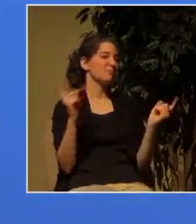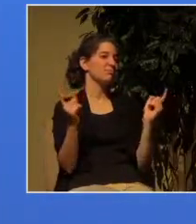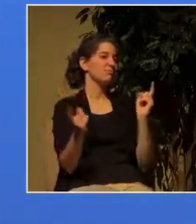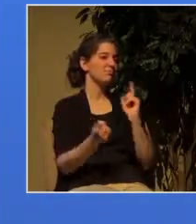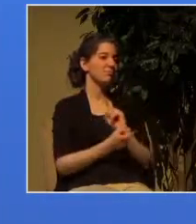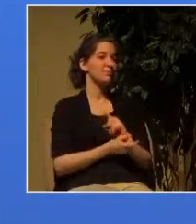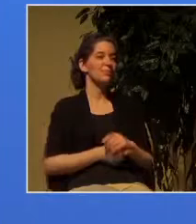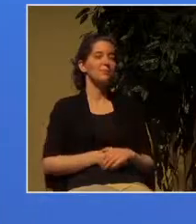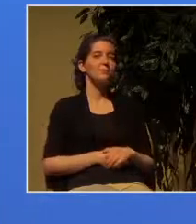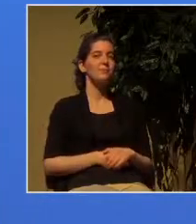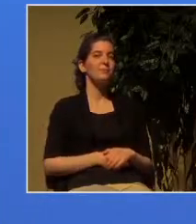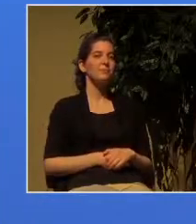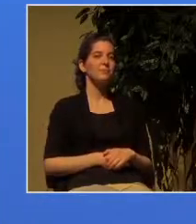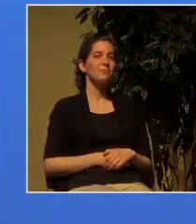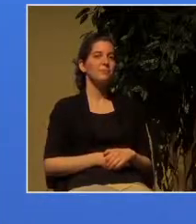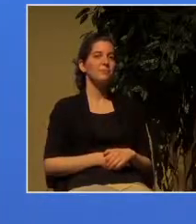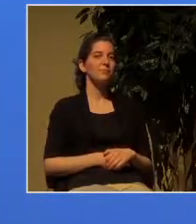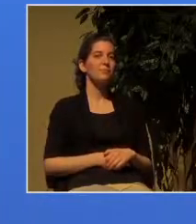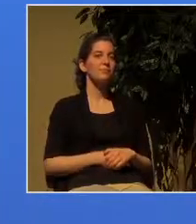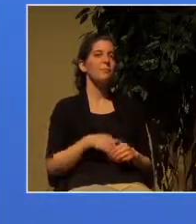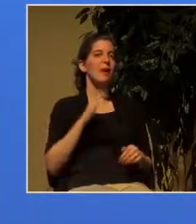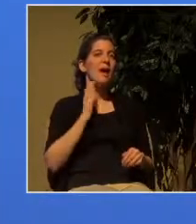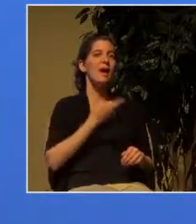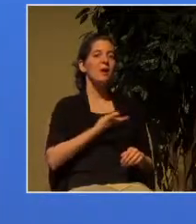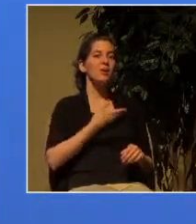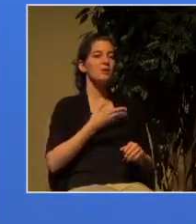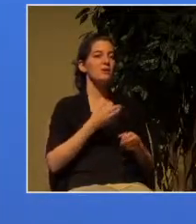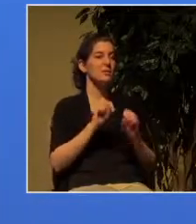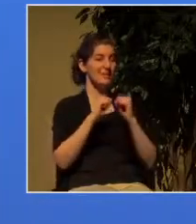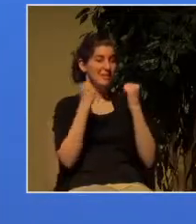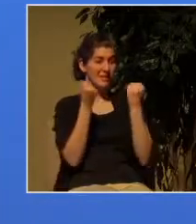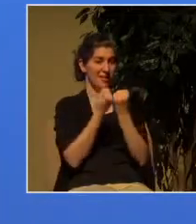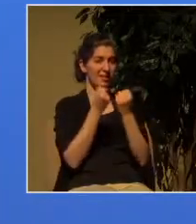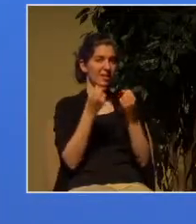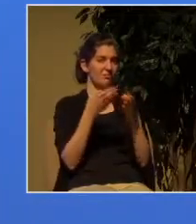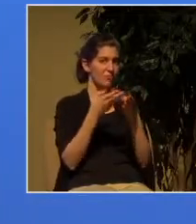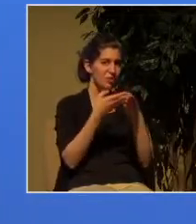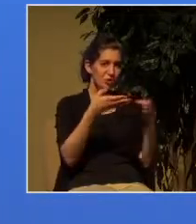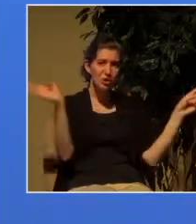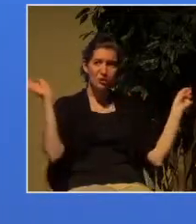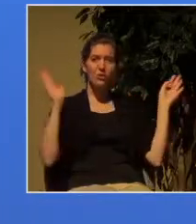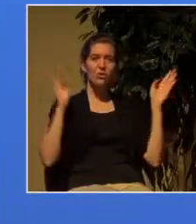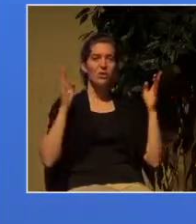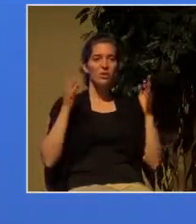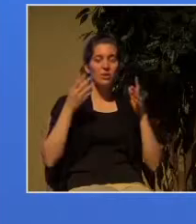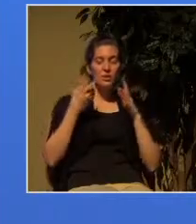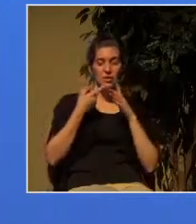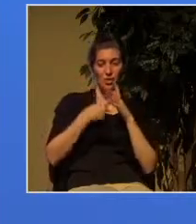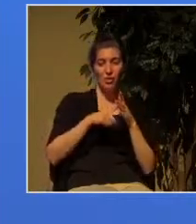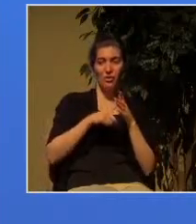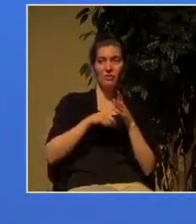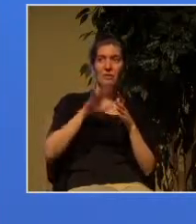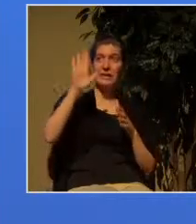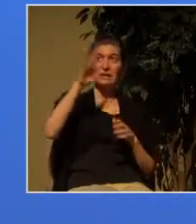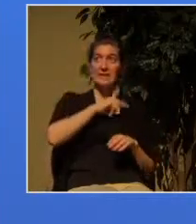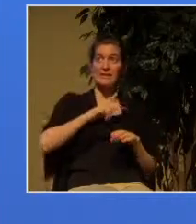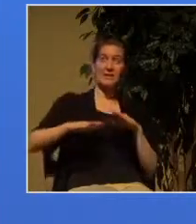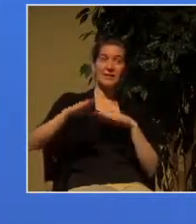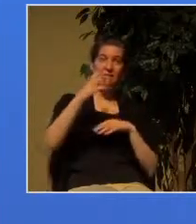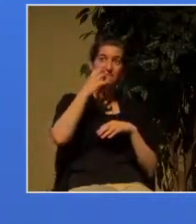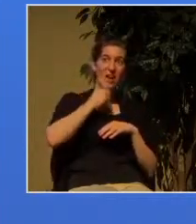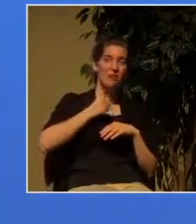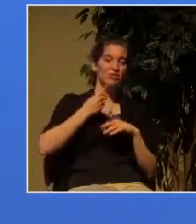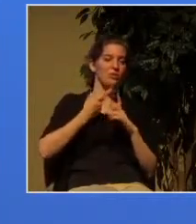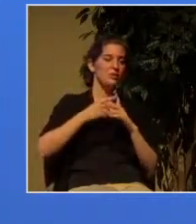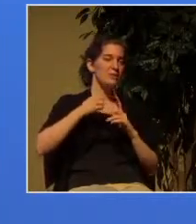wholesale way rejects the values of the kingdom the the